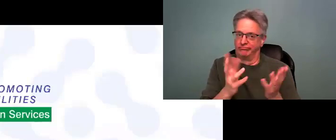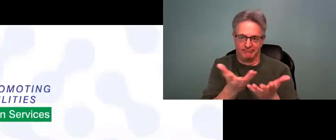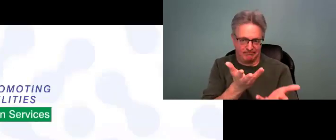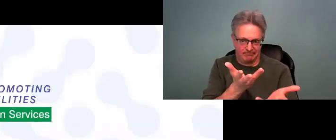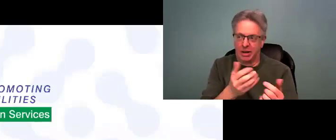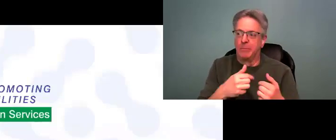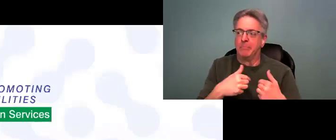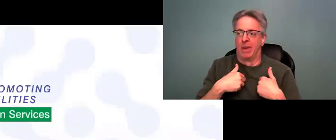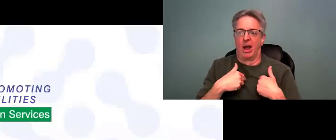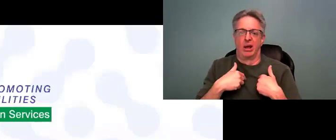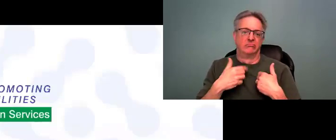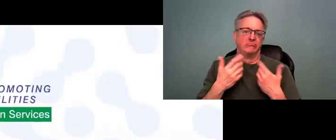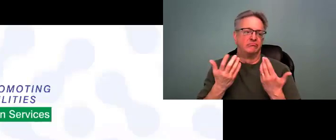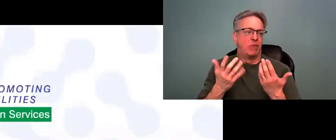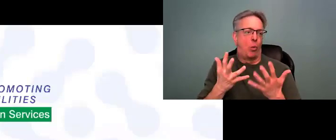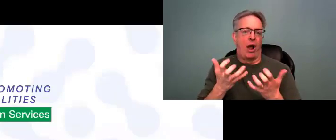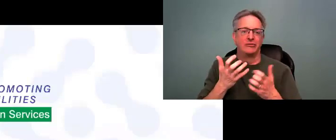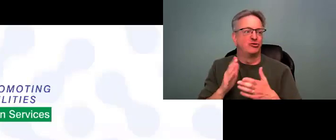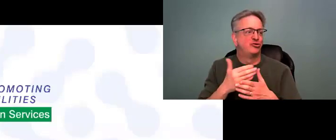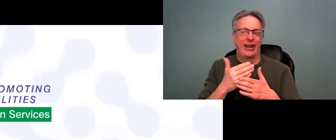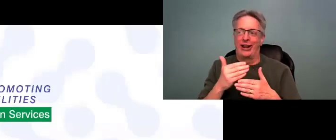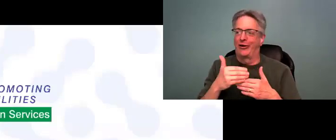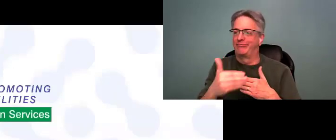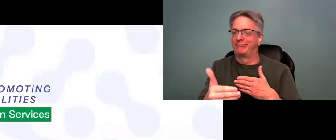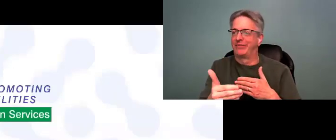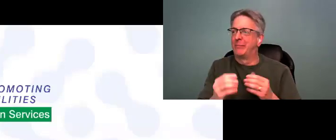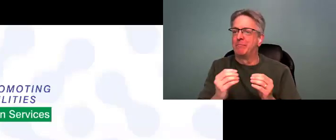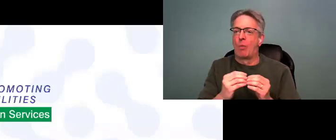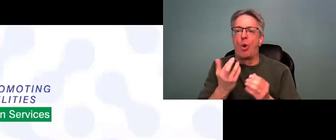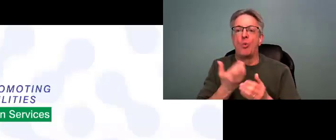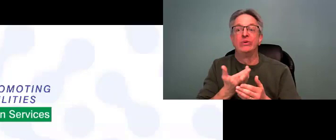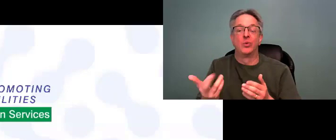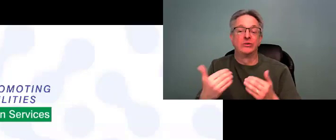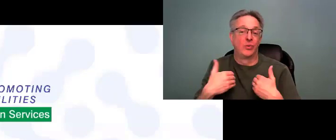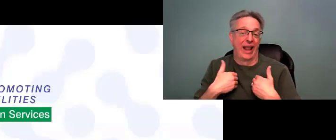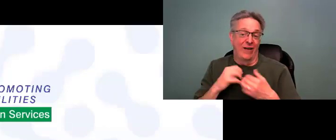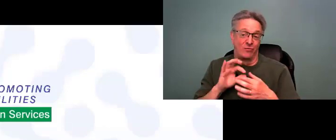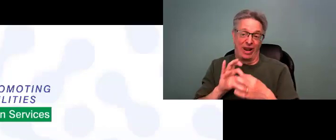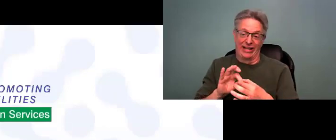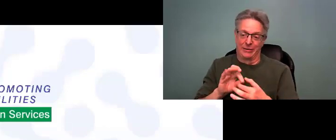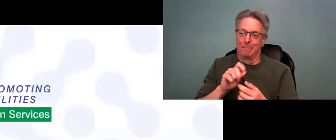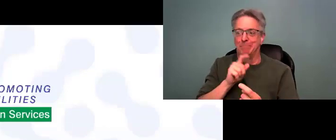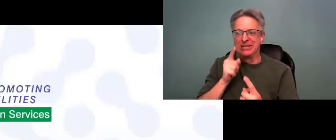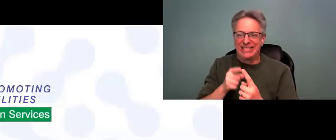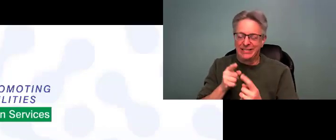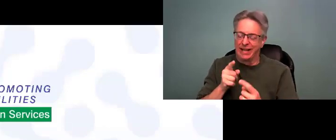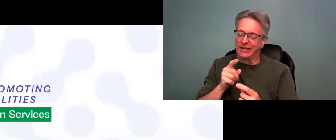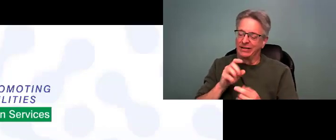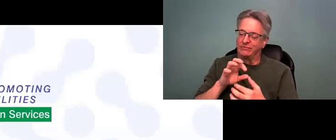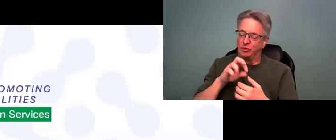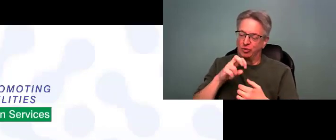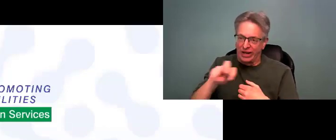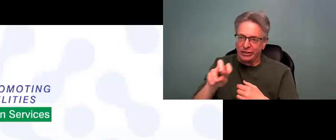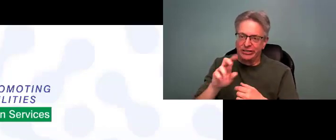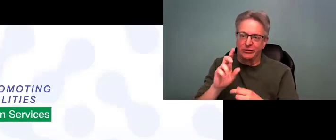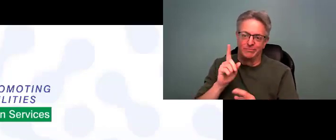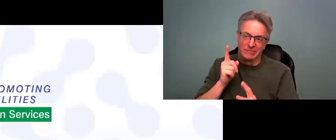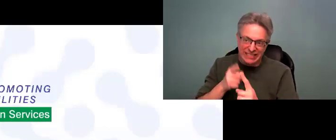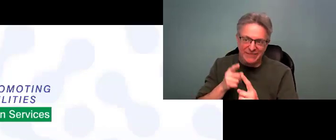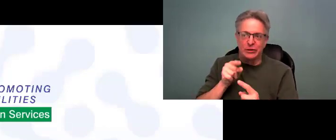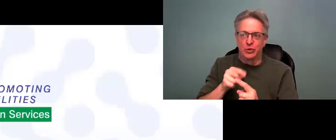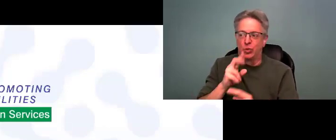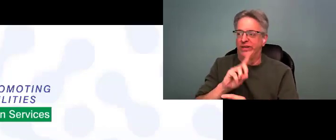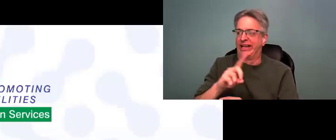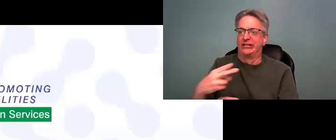feel free to stay or take out that time, but I wanted to share some more resources with everyone that is related specific